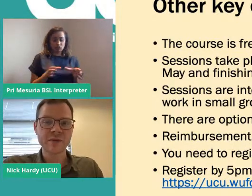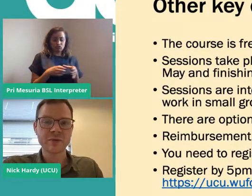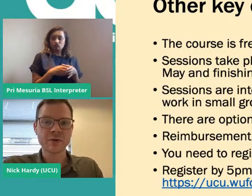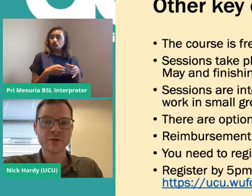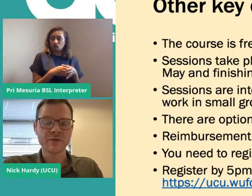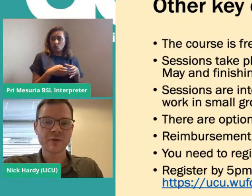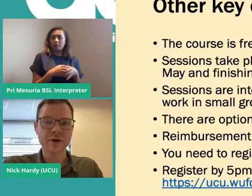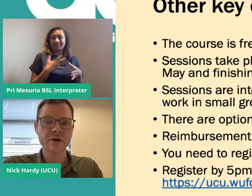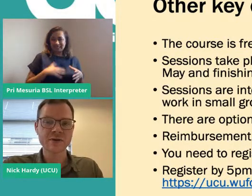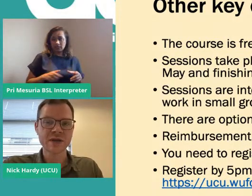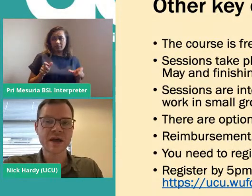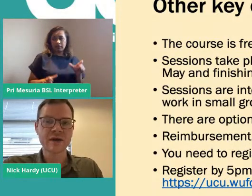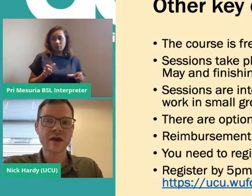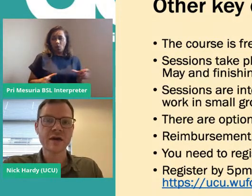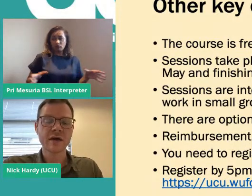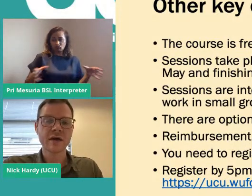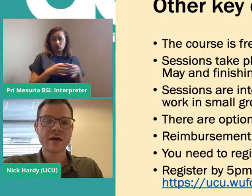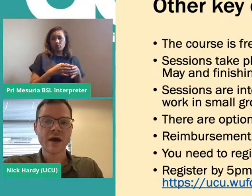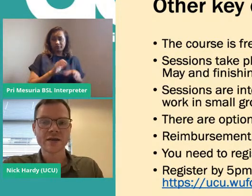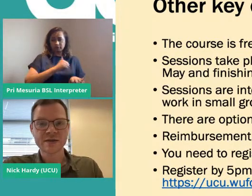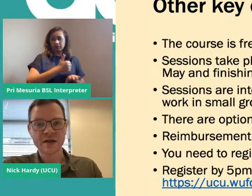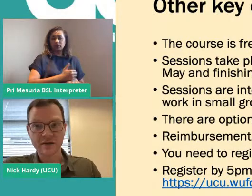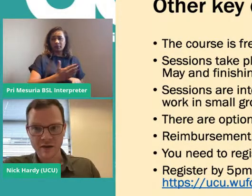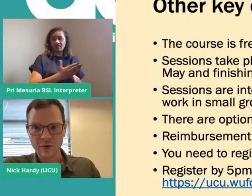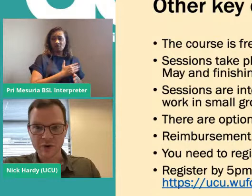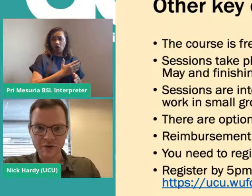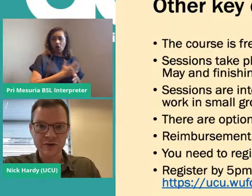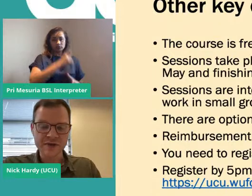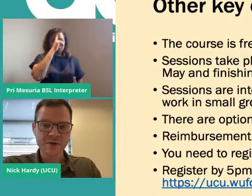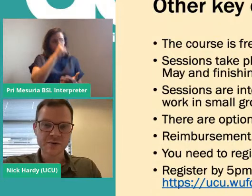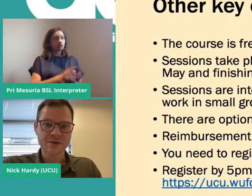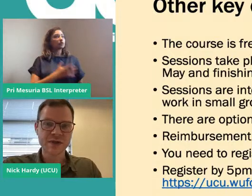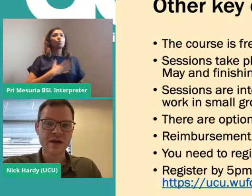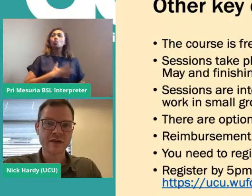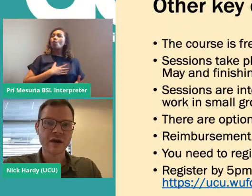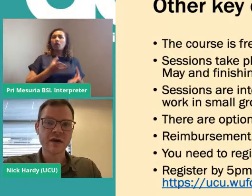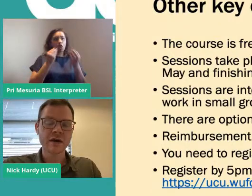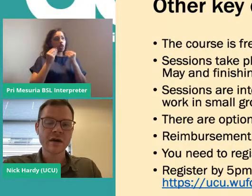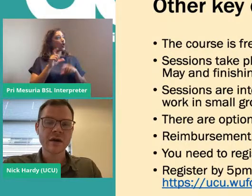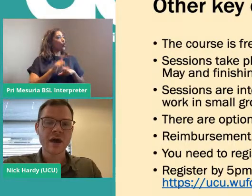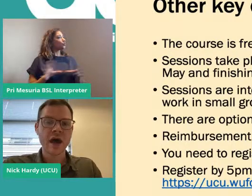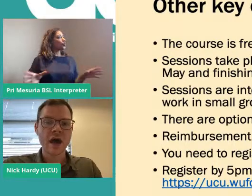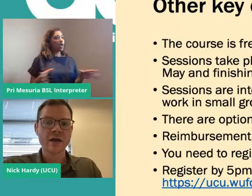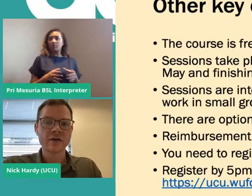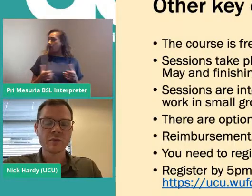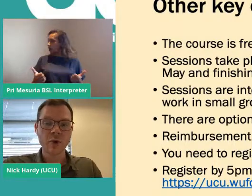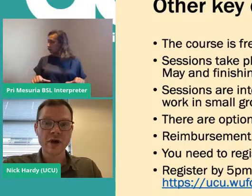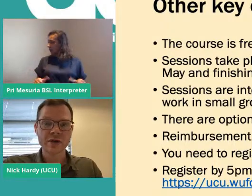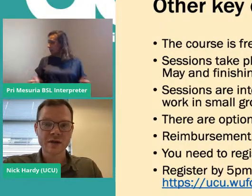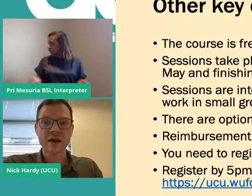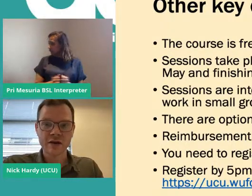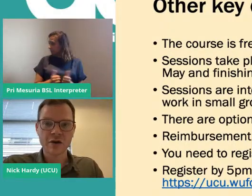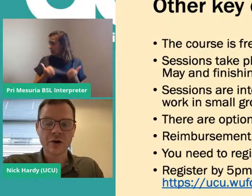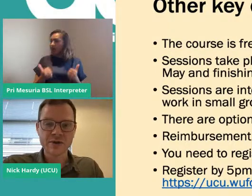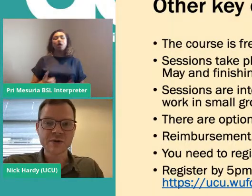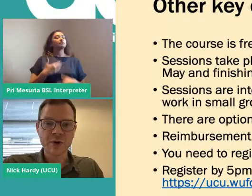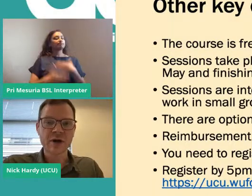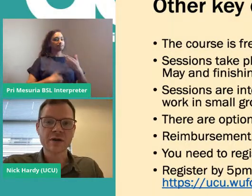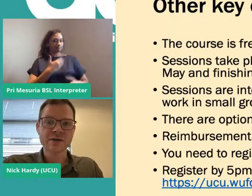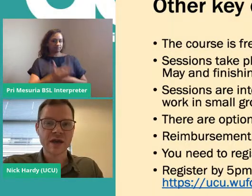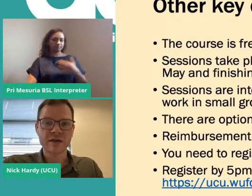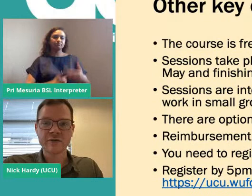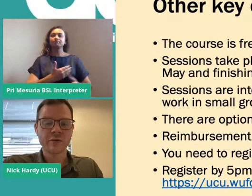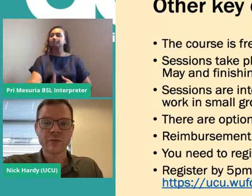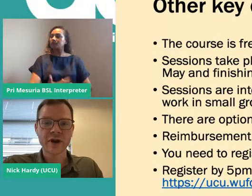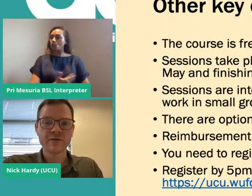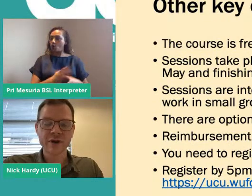mass of people who have already got together and decided they want to do this course together and then go on to